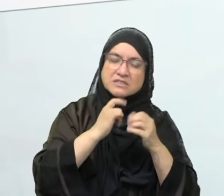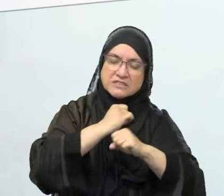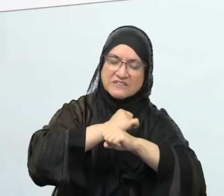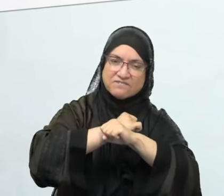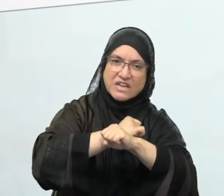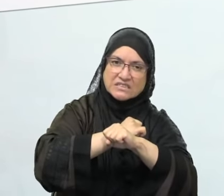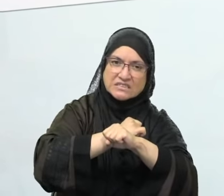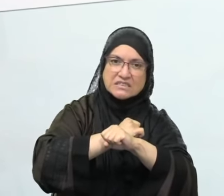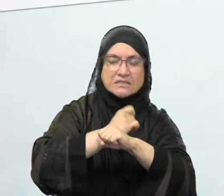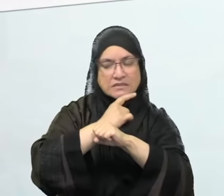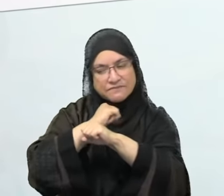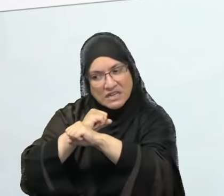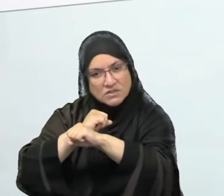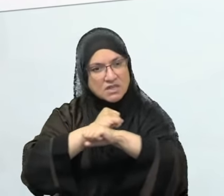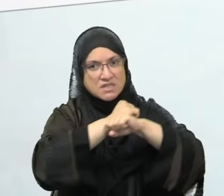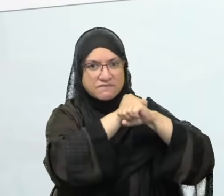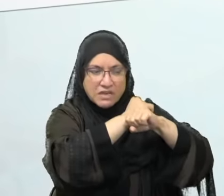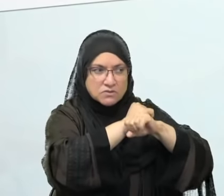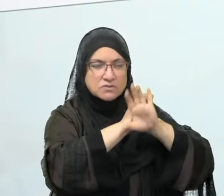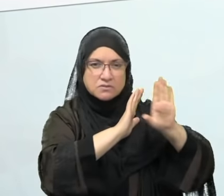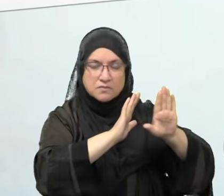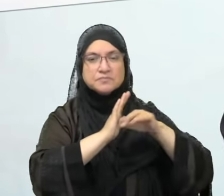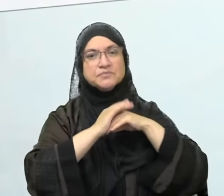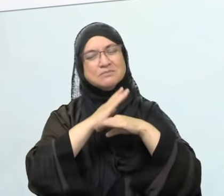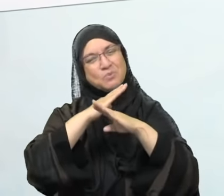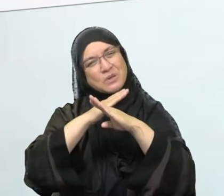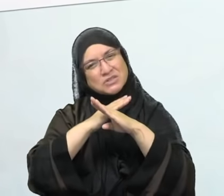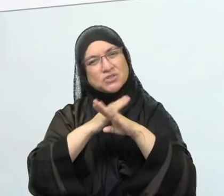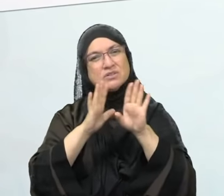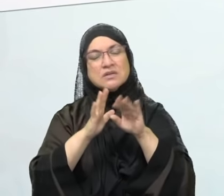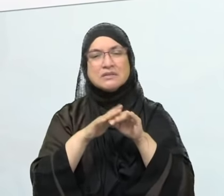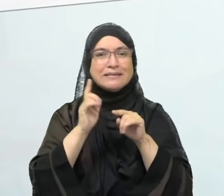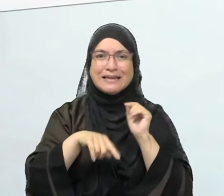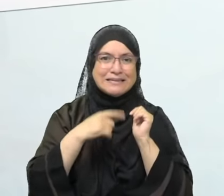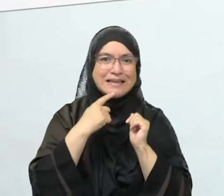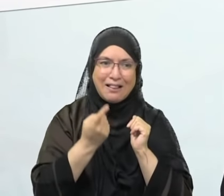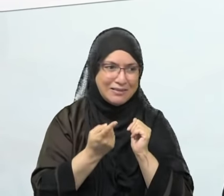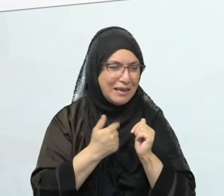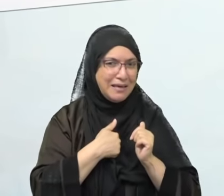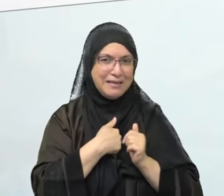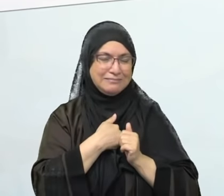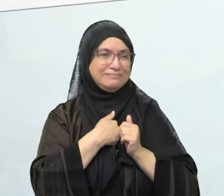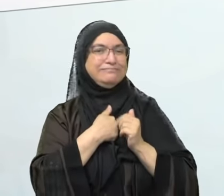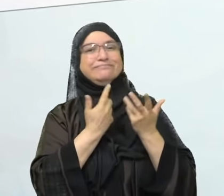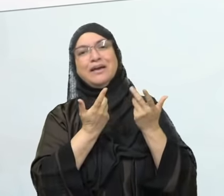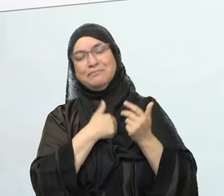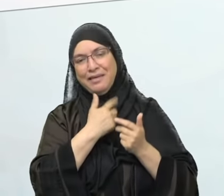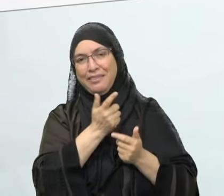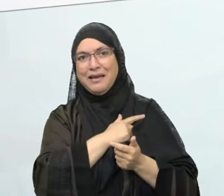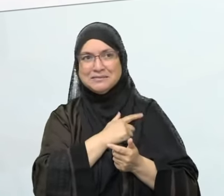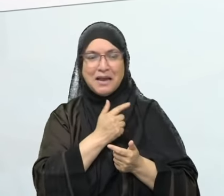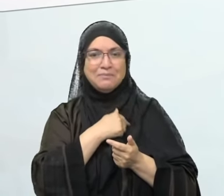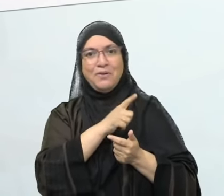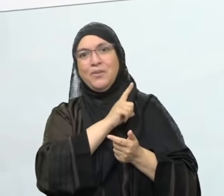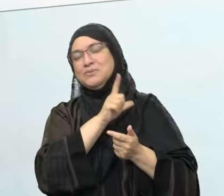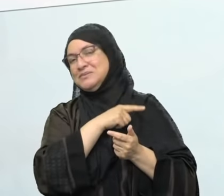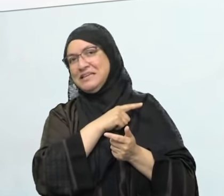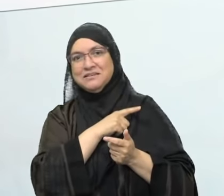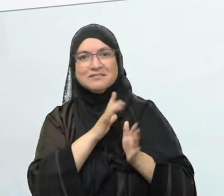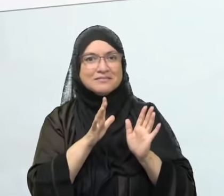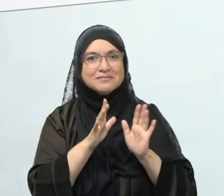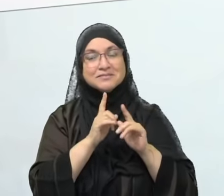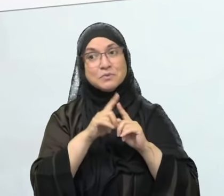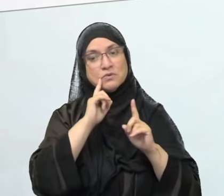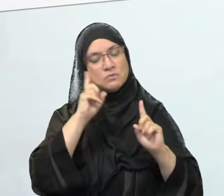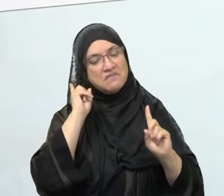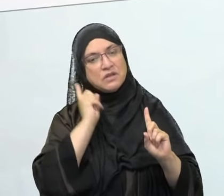I am. So subhanAllah, even then, there are ethics and there are goals in the way that we speak. But as we're talking about